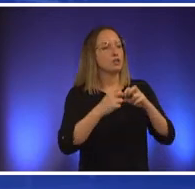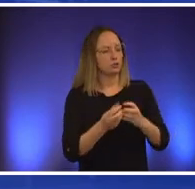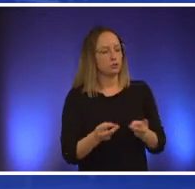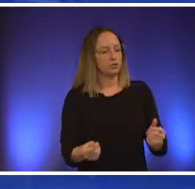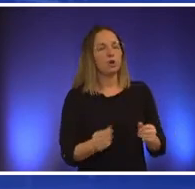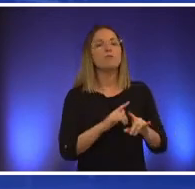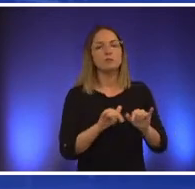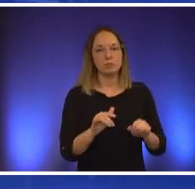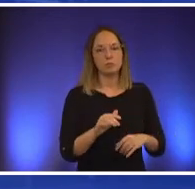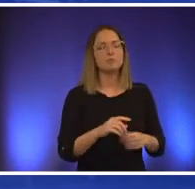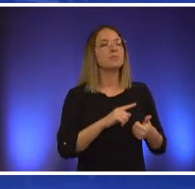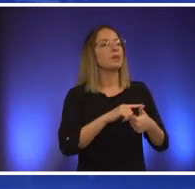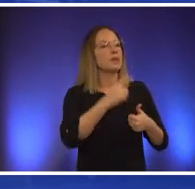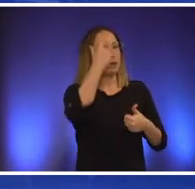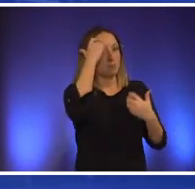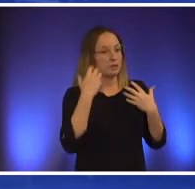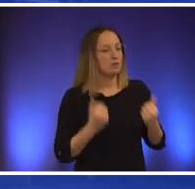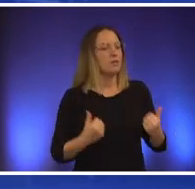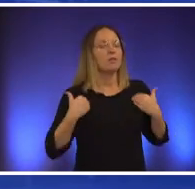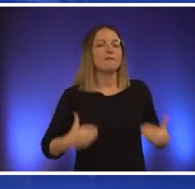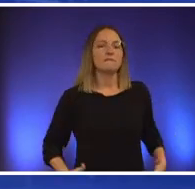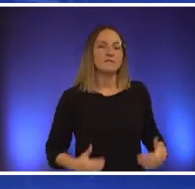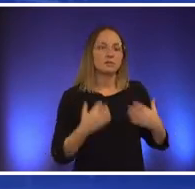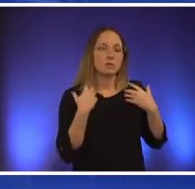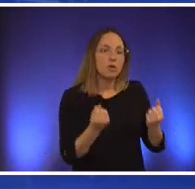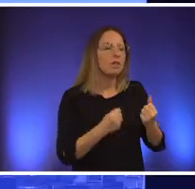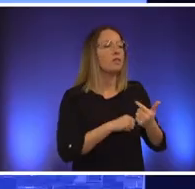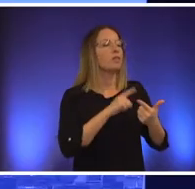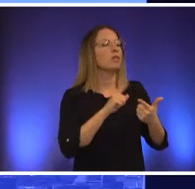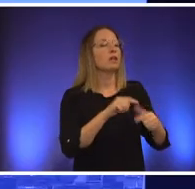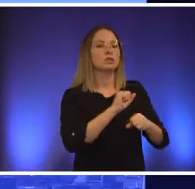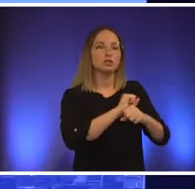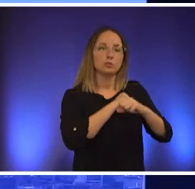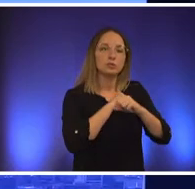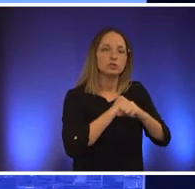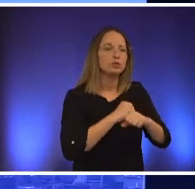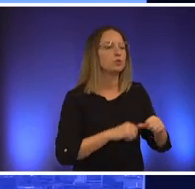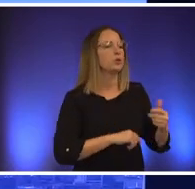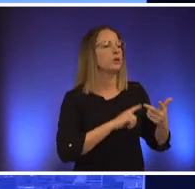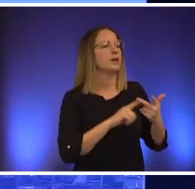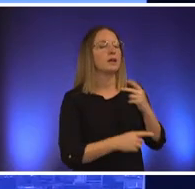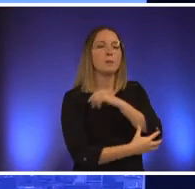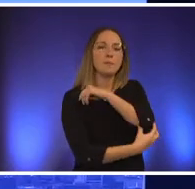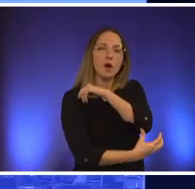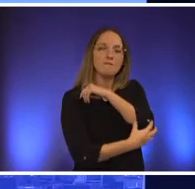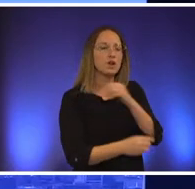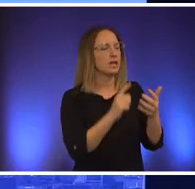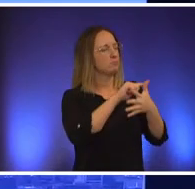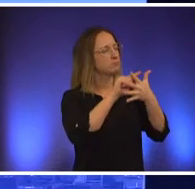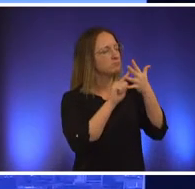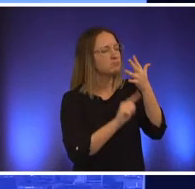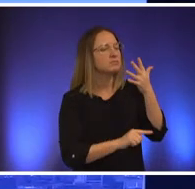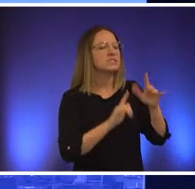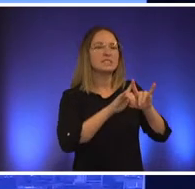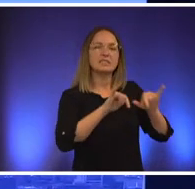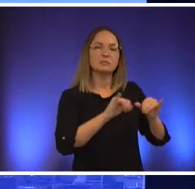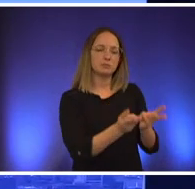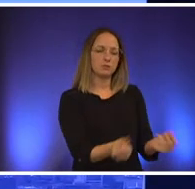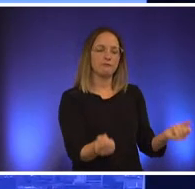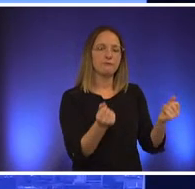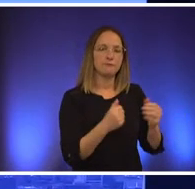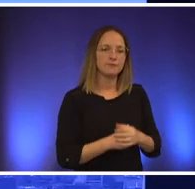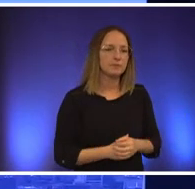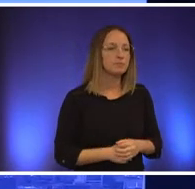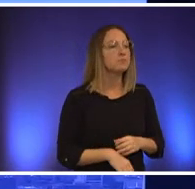job training and job security and poverty to each of you do you agree with this community member that providing housing